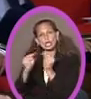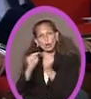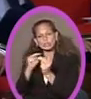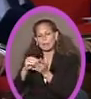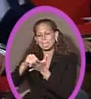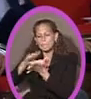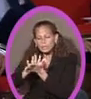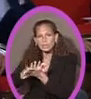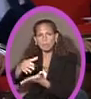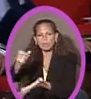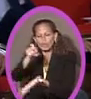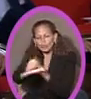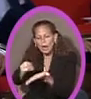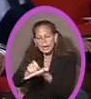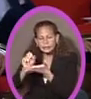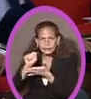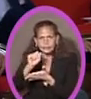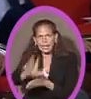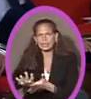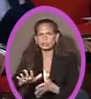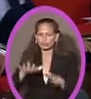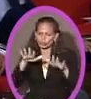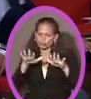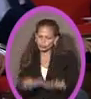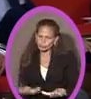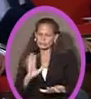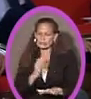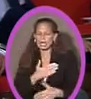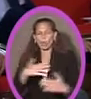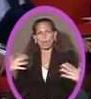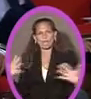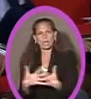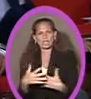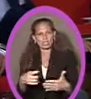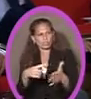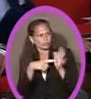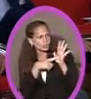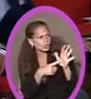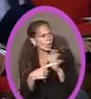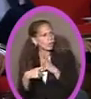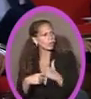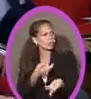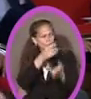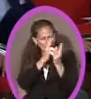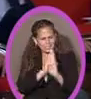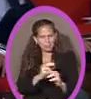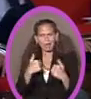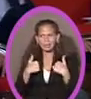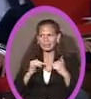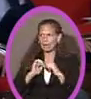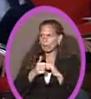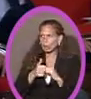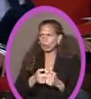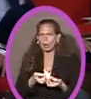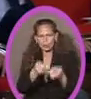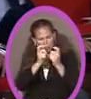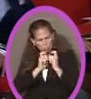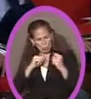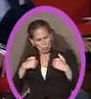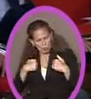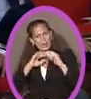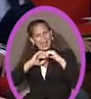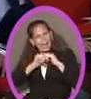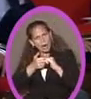fears, to show us how we're going to be respected, show us how we're going to be rewarded, show us how we're going to be